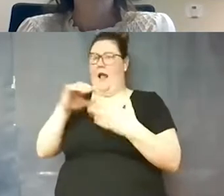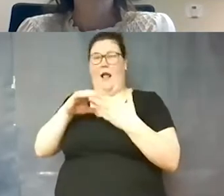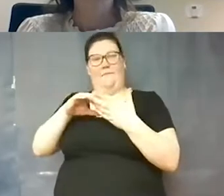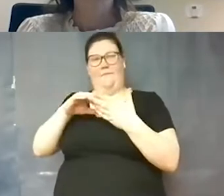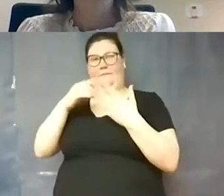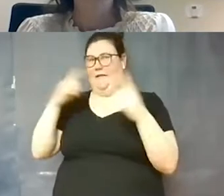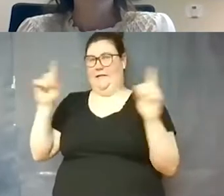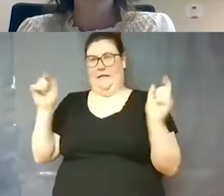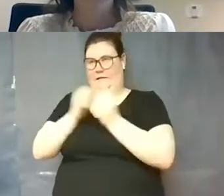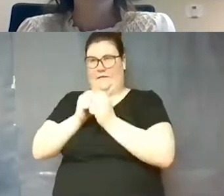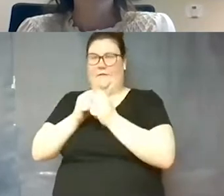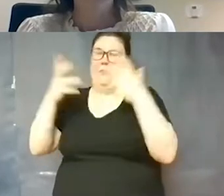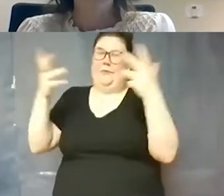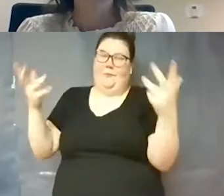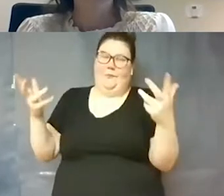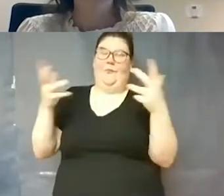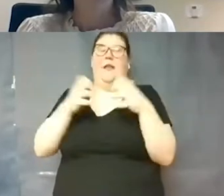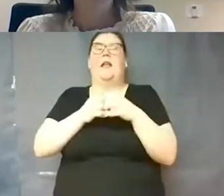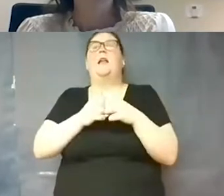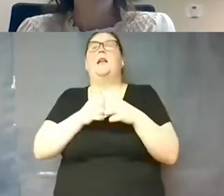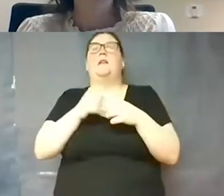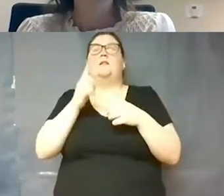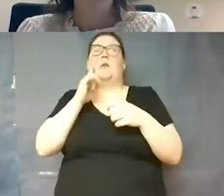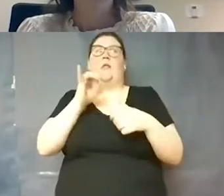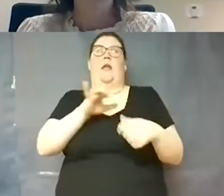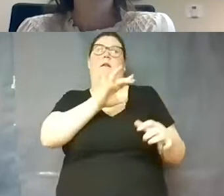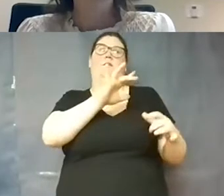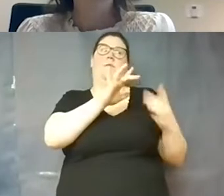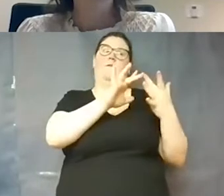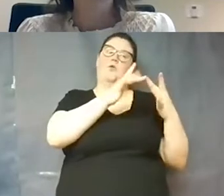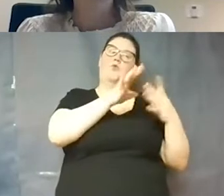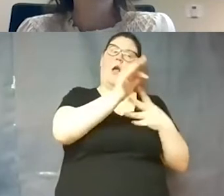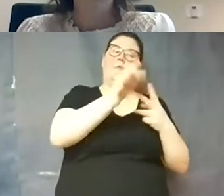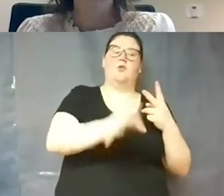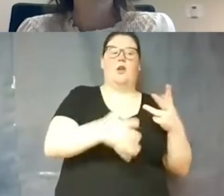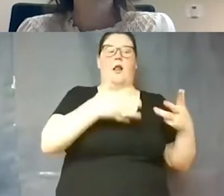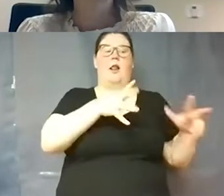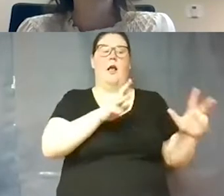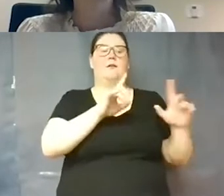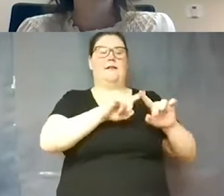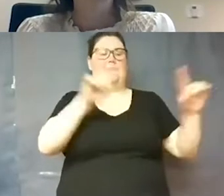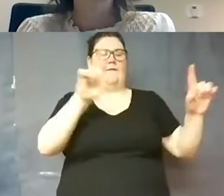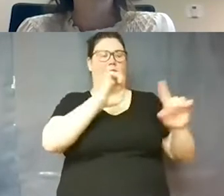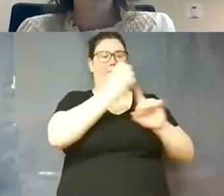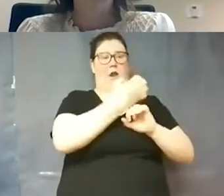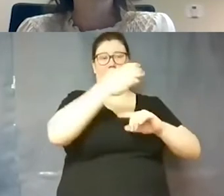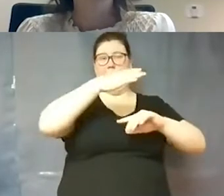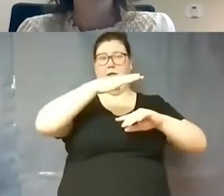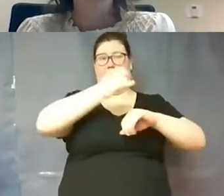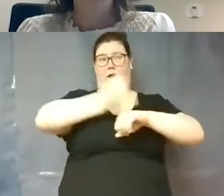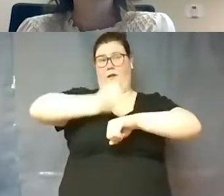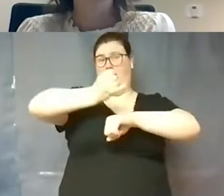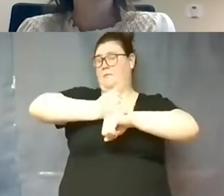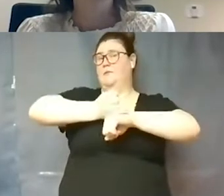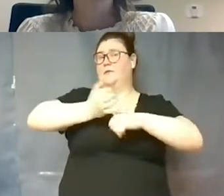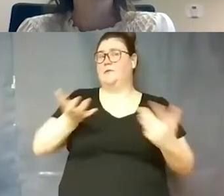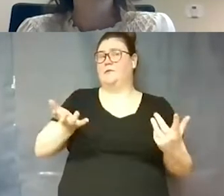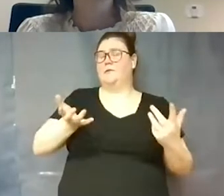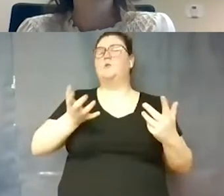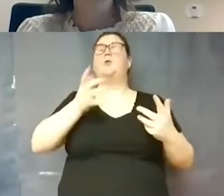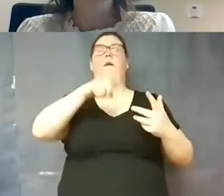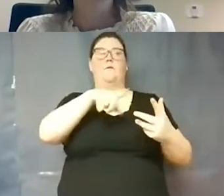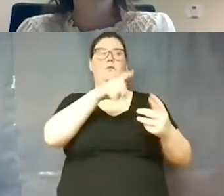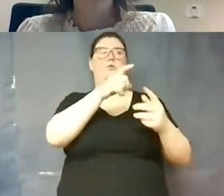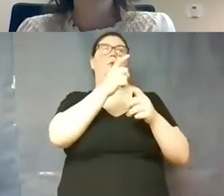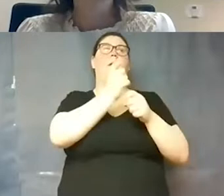and the virtual option also propagates a different environment on our campuses right so we've got to make sure that